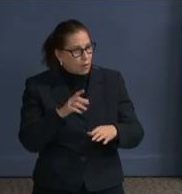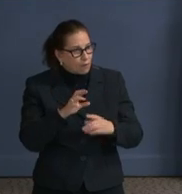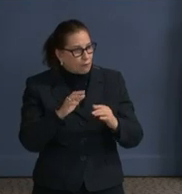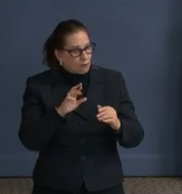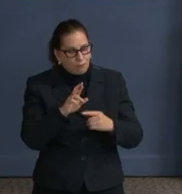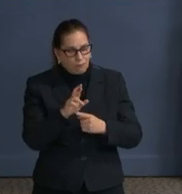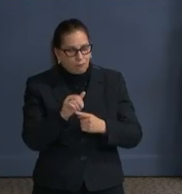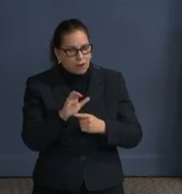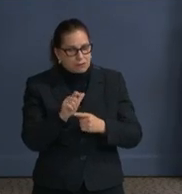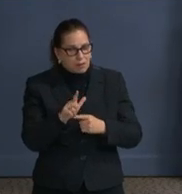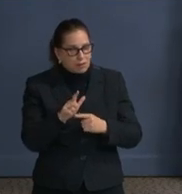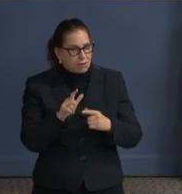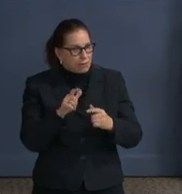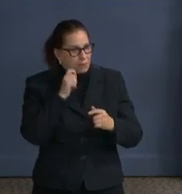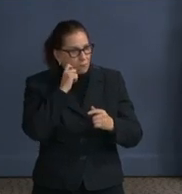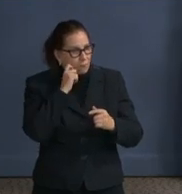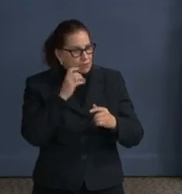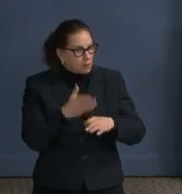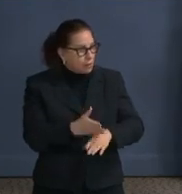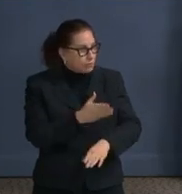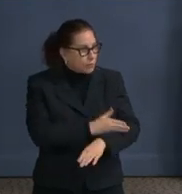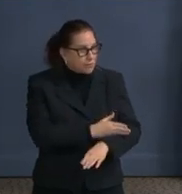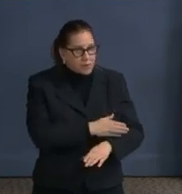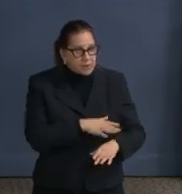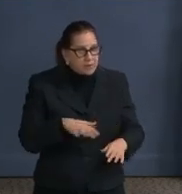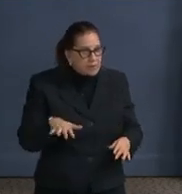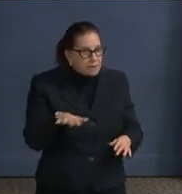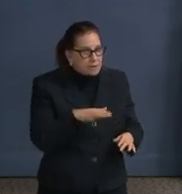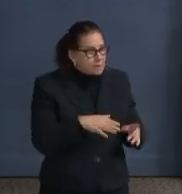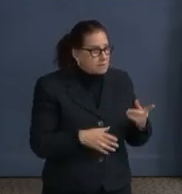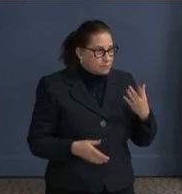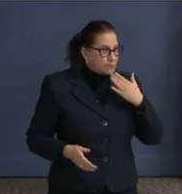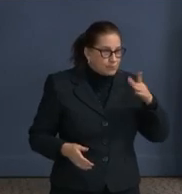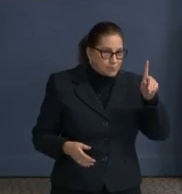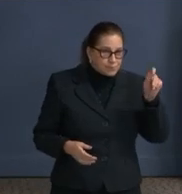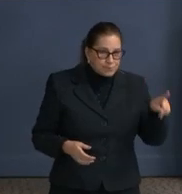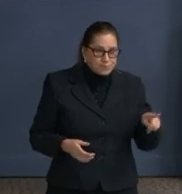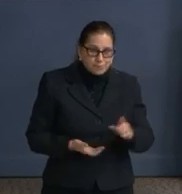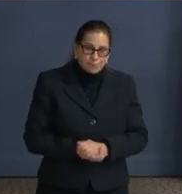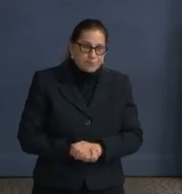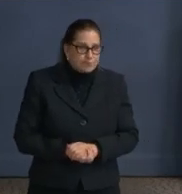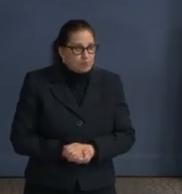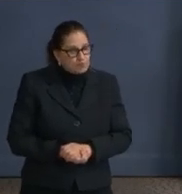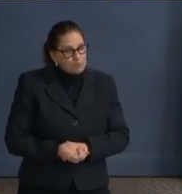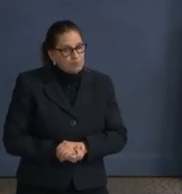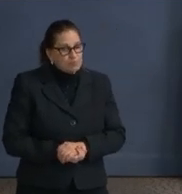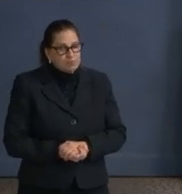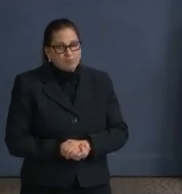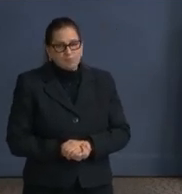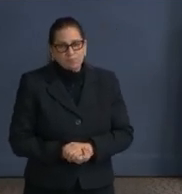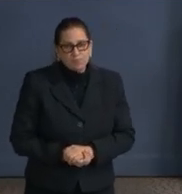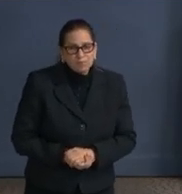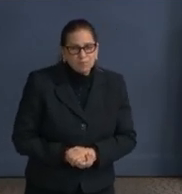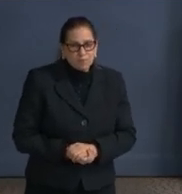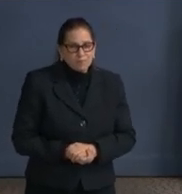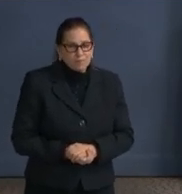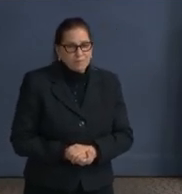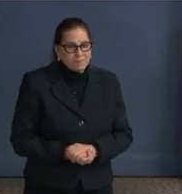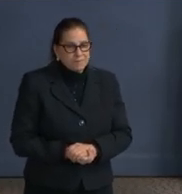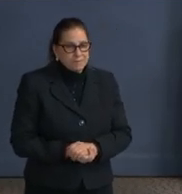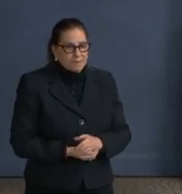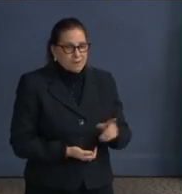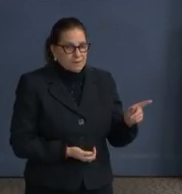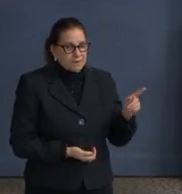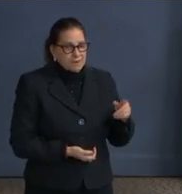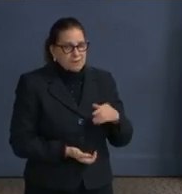city? Sure. Thanks for that question, Tom. It's a good question and a very important question. I think Dr. Mitchell and the team have done